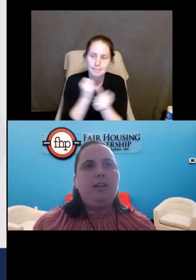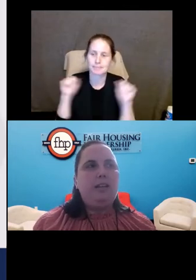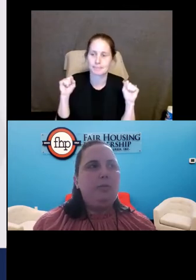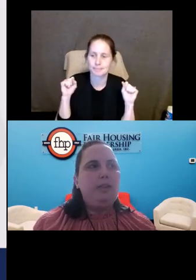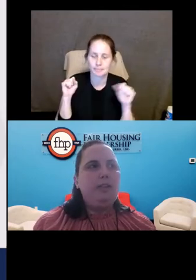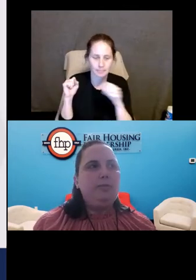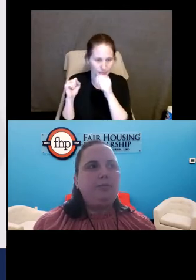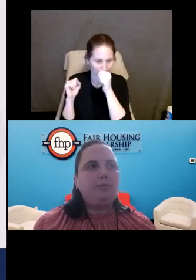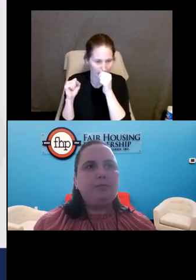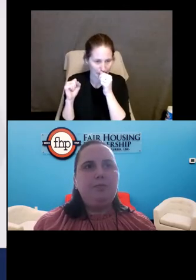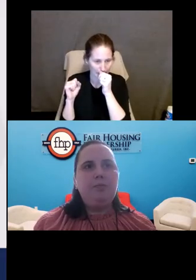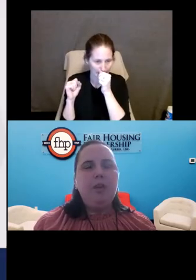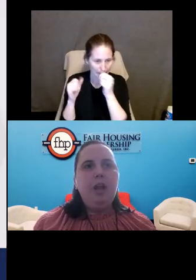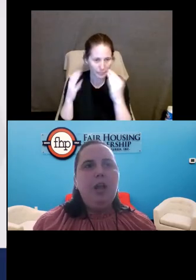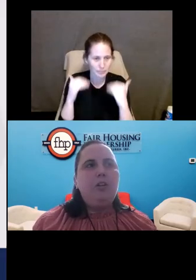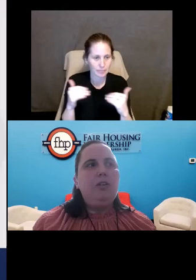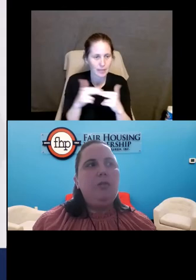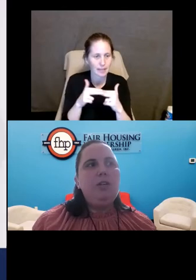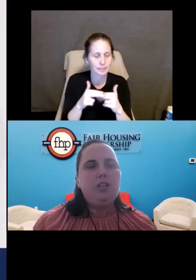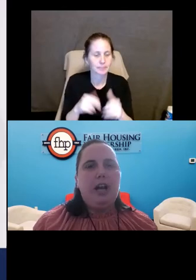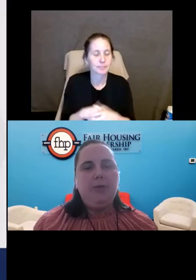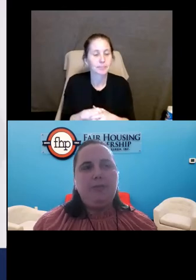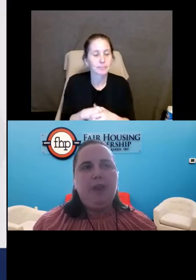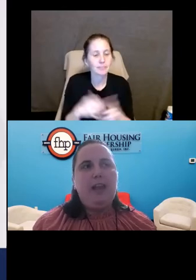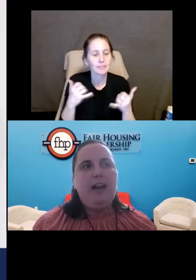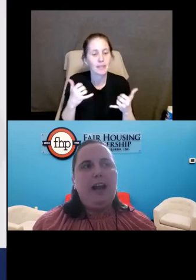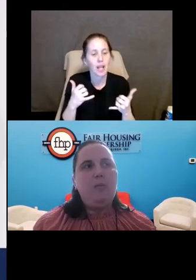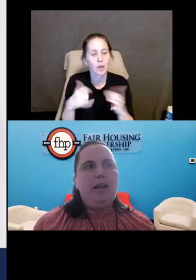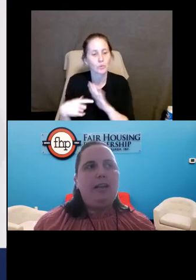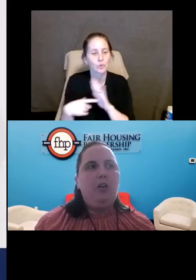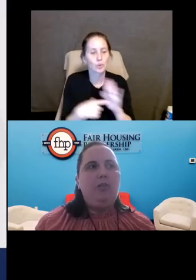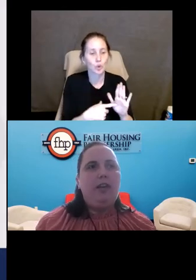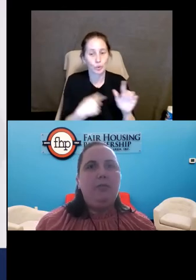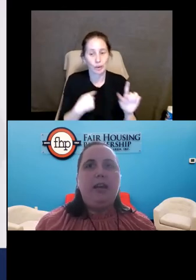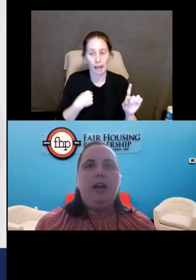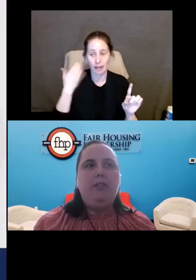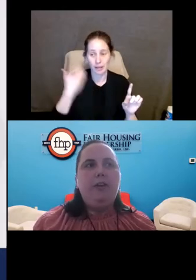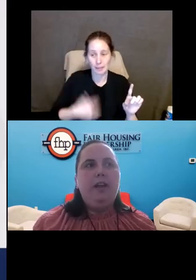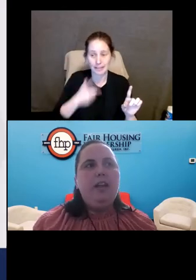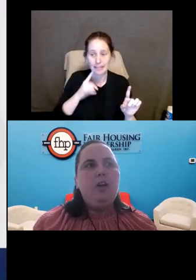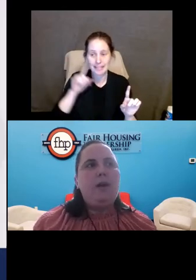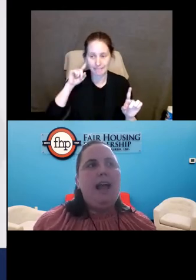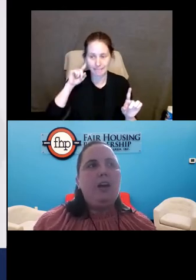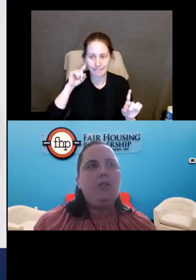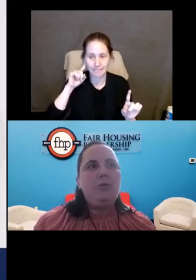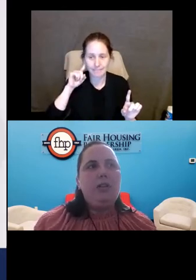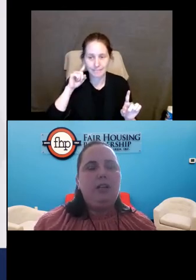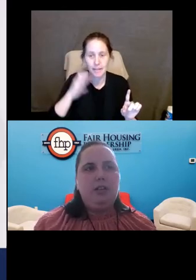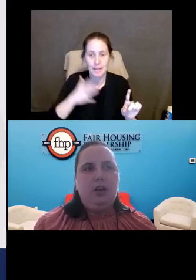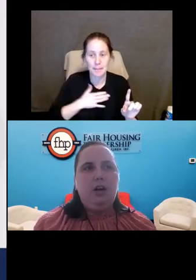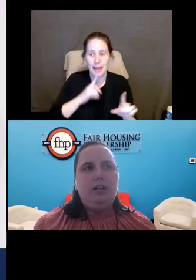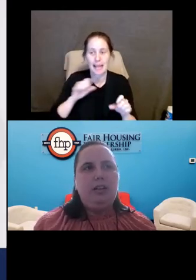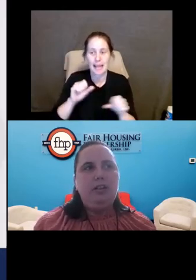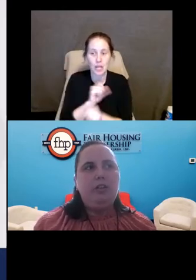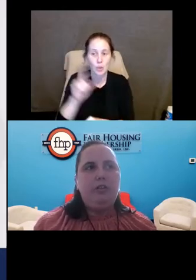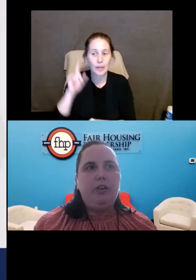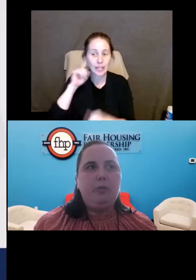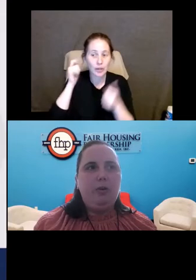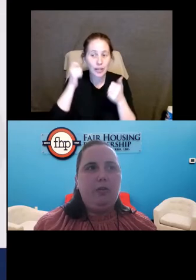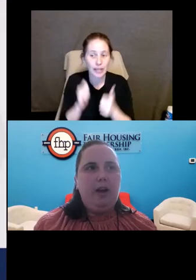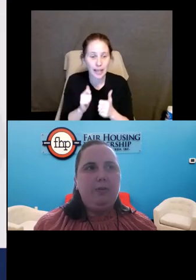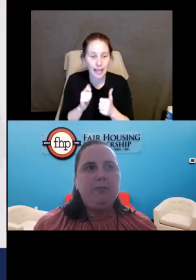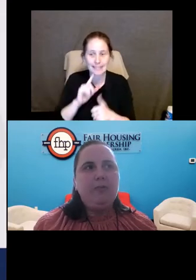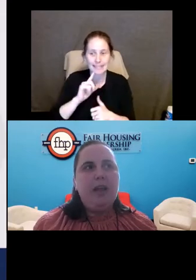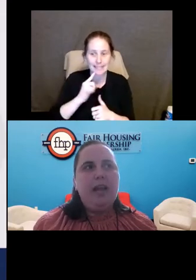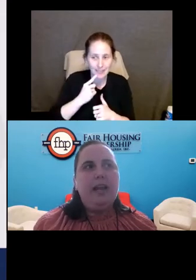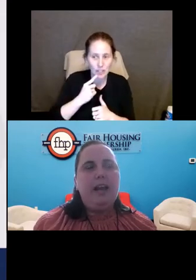So the next slide, please. So let me share that I myself am deaf. You know, my actual hearing loss is severe